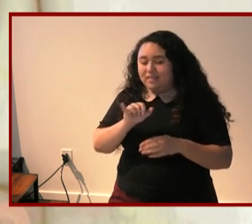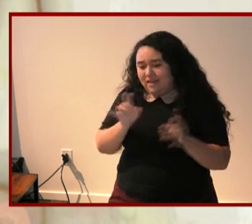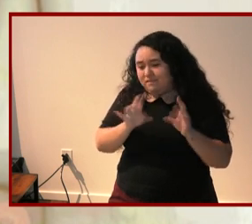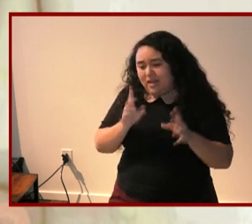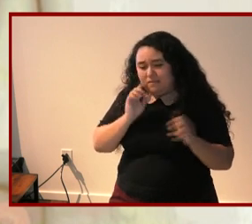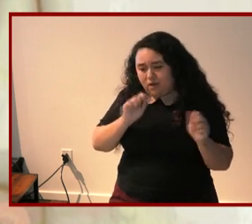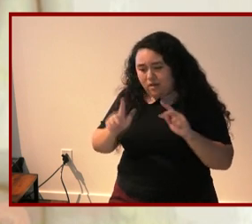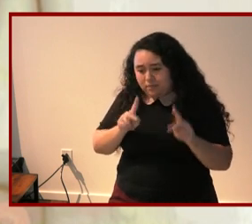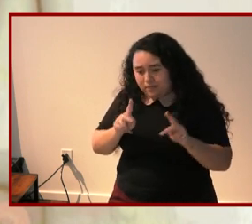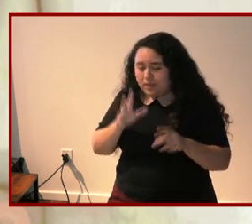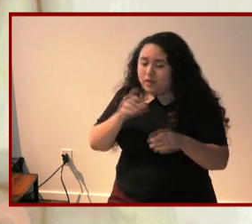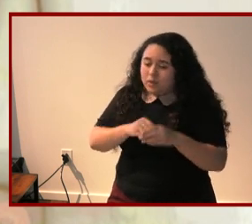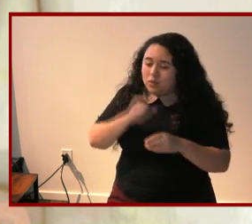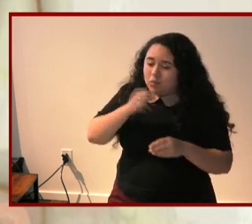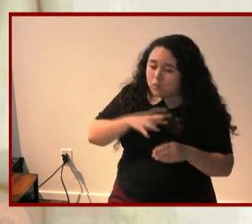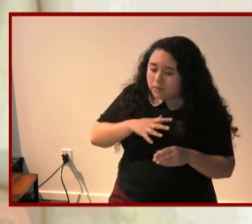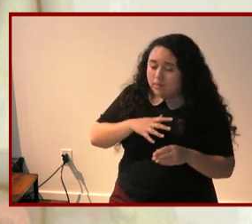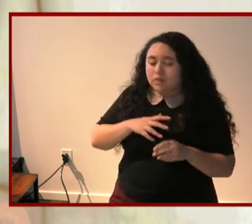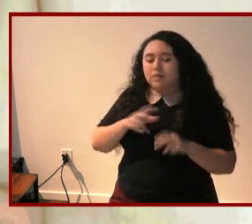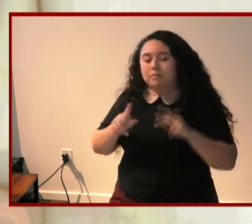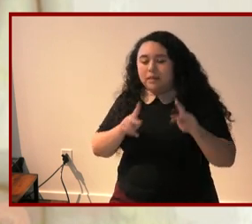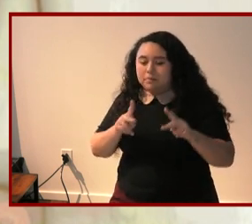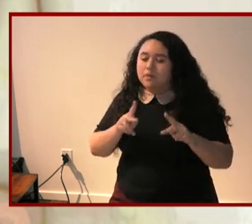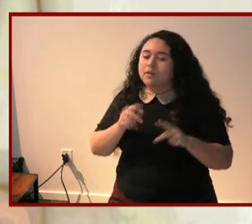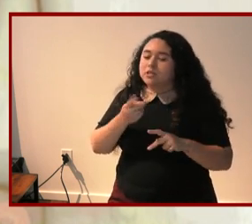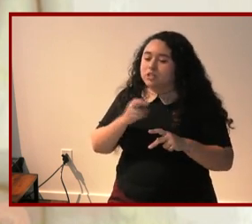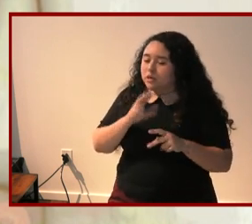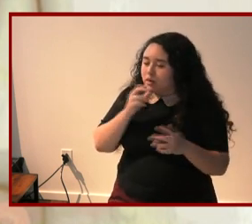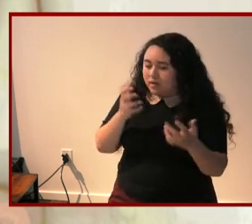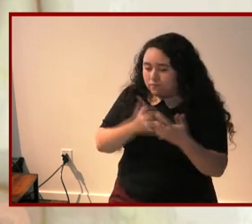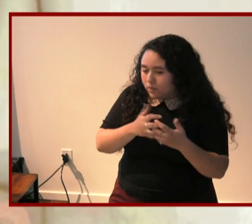especially women queer people and gender non-conforming people